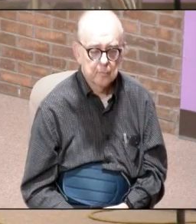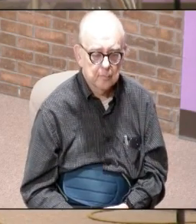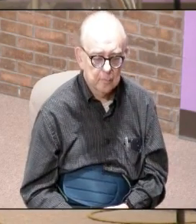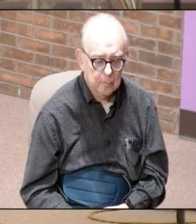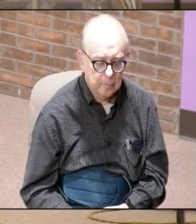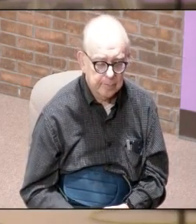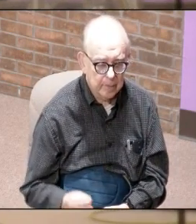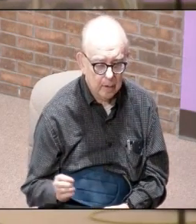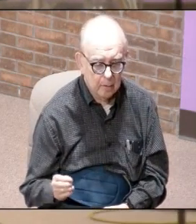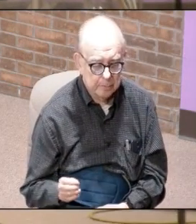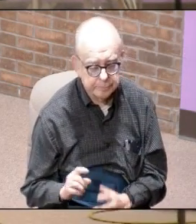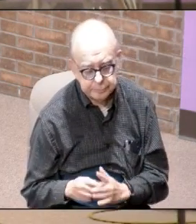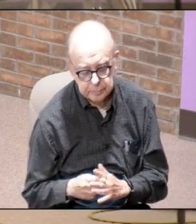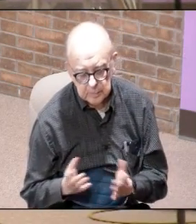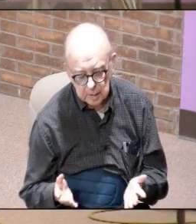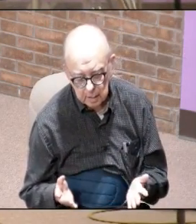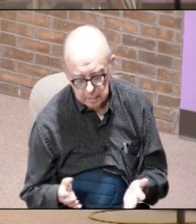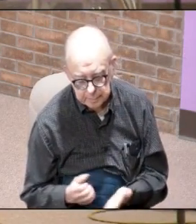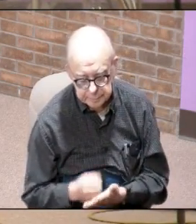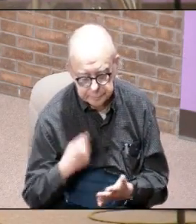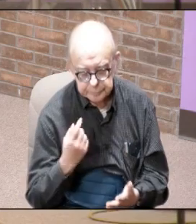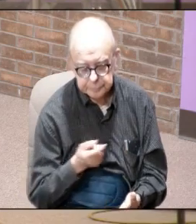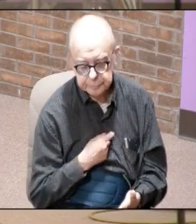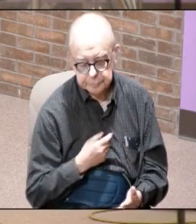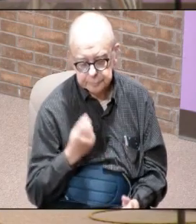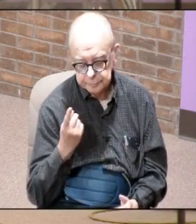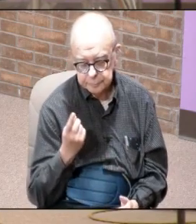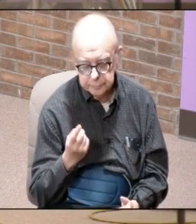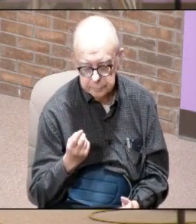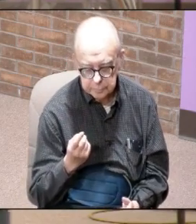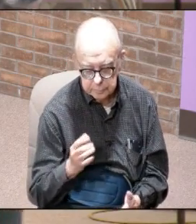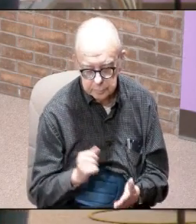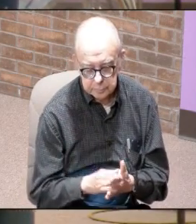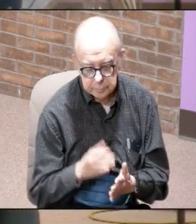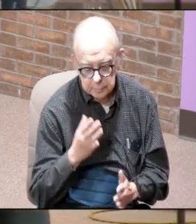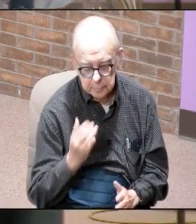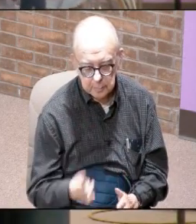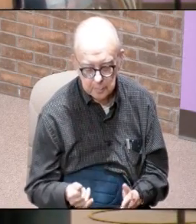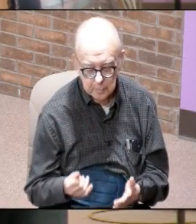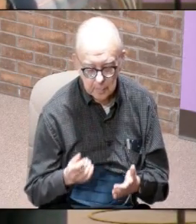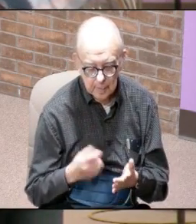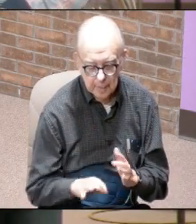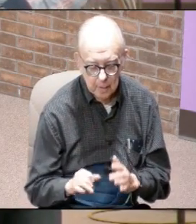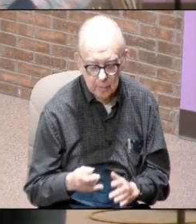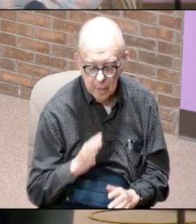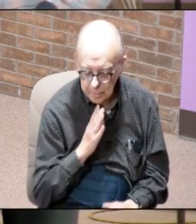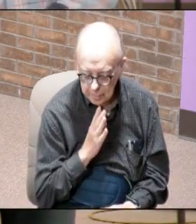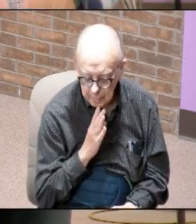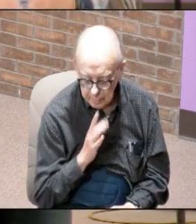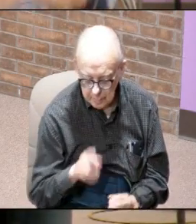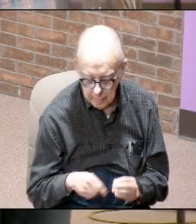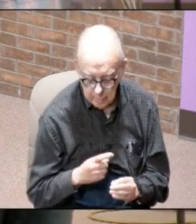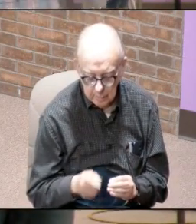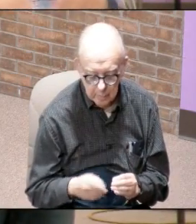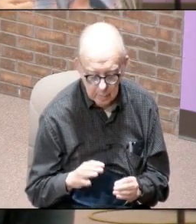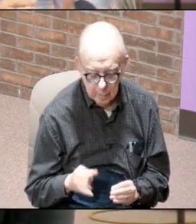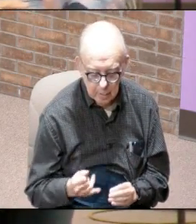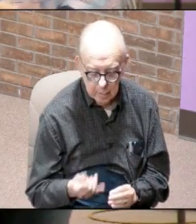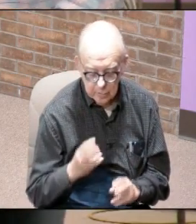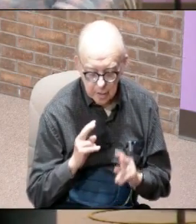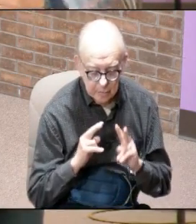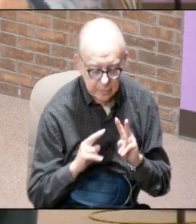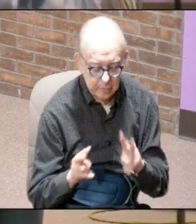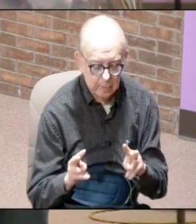and so he begins to start helping us to understand this because what he's talking about is John's